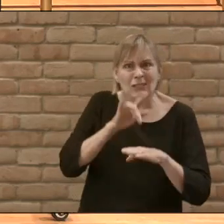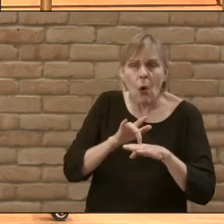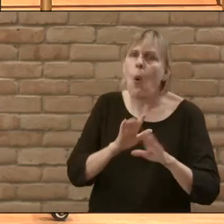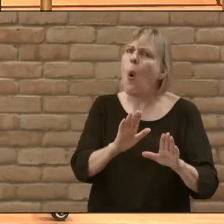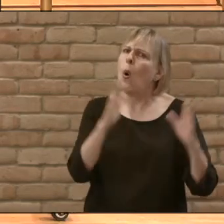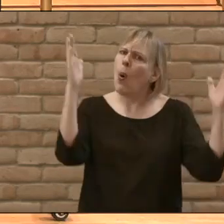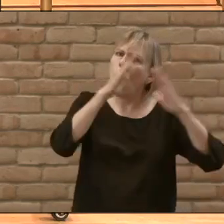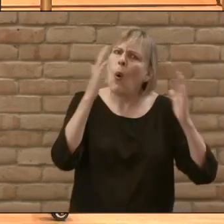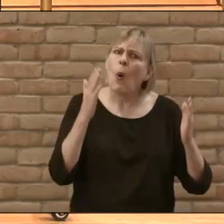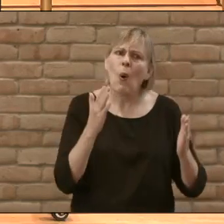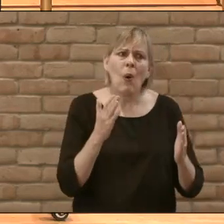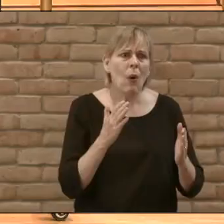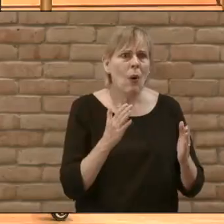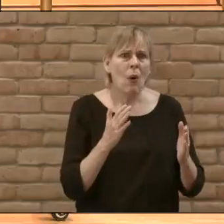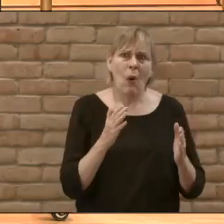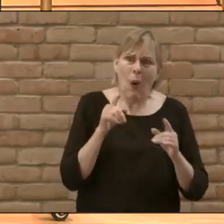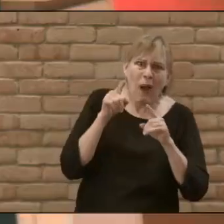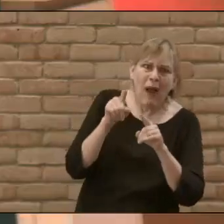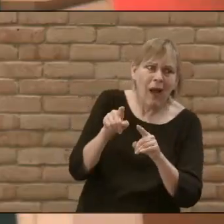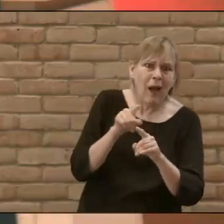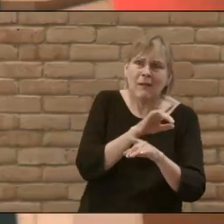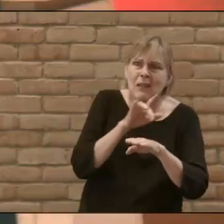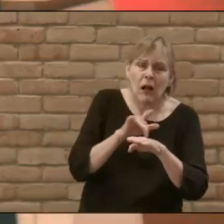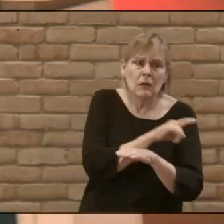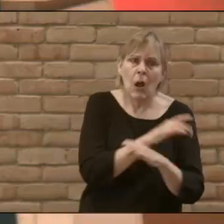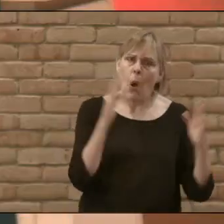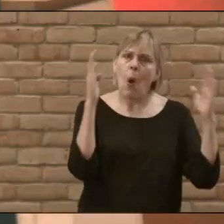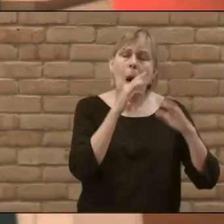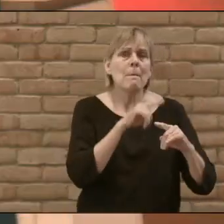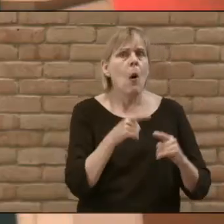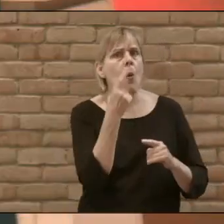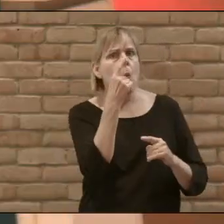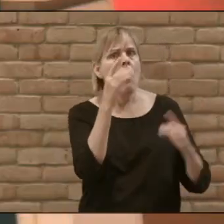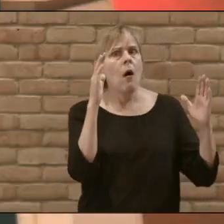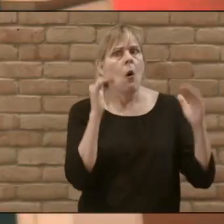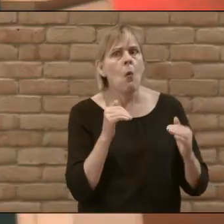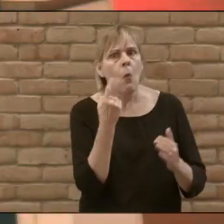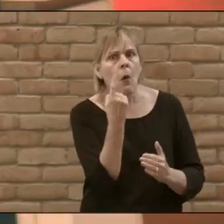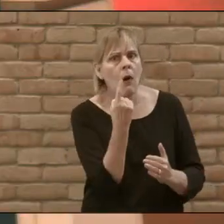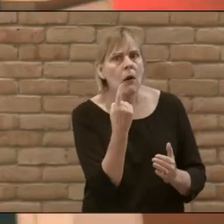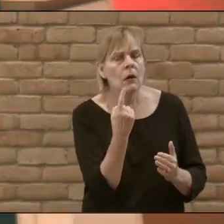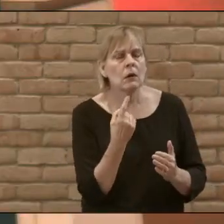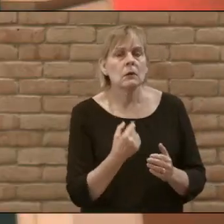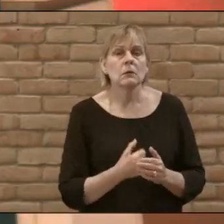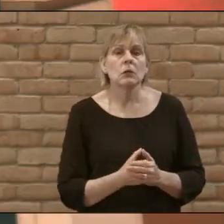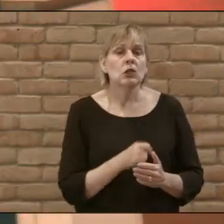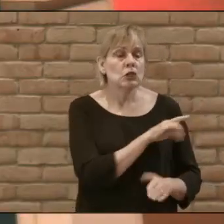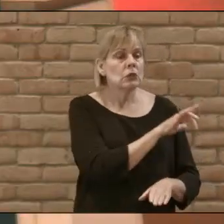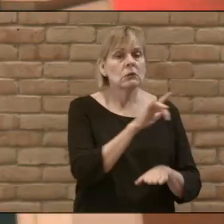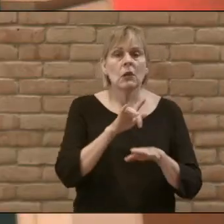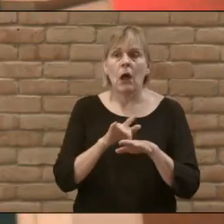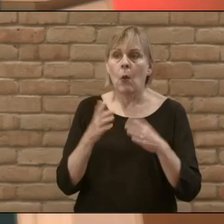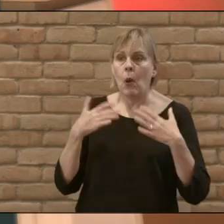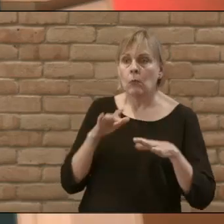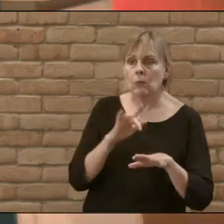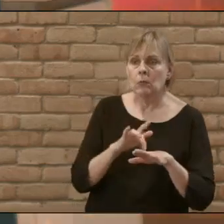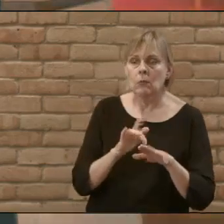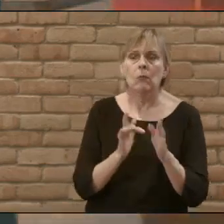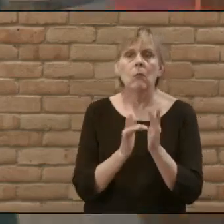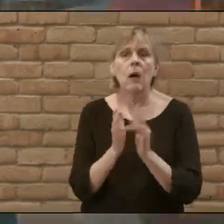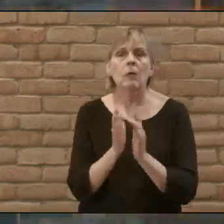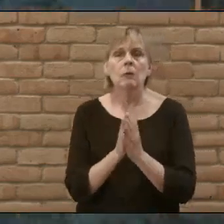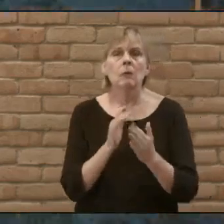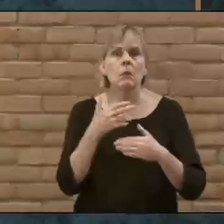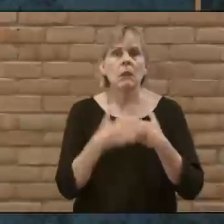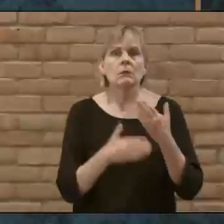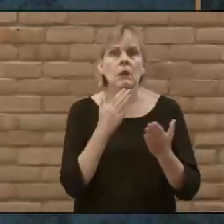especially a rabbi like Jesus but it was her only hope. And as soon as she does this the scripture says the bleeding